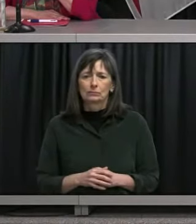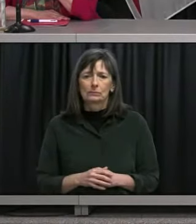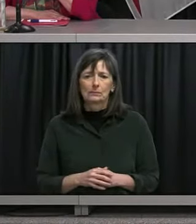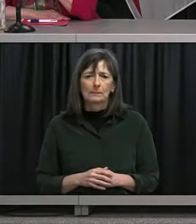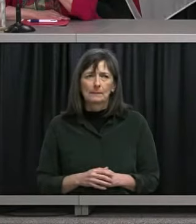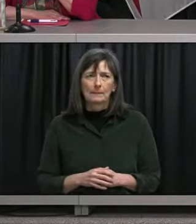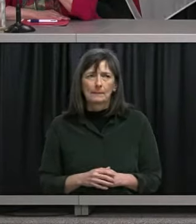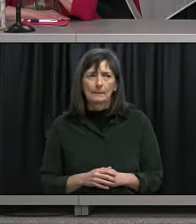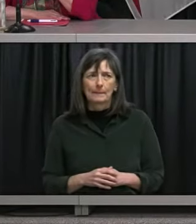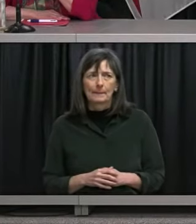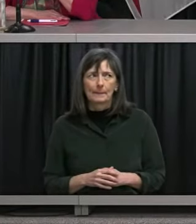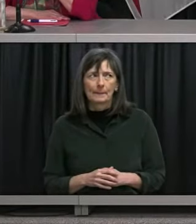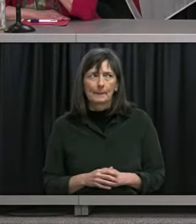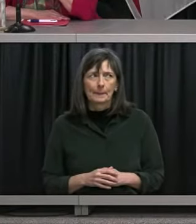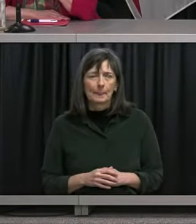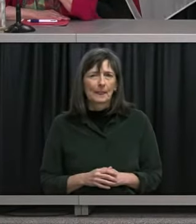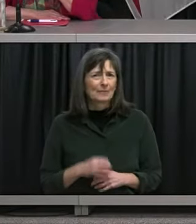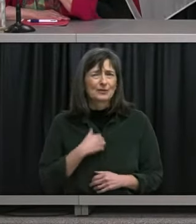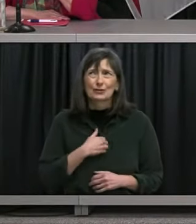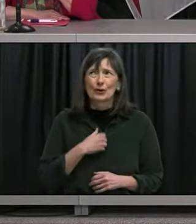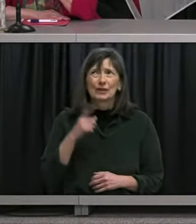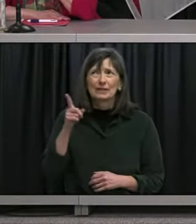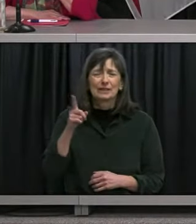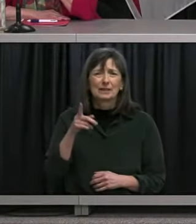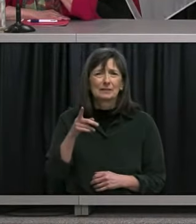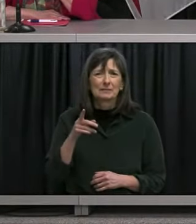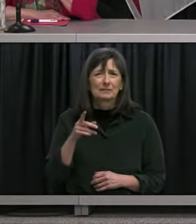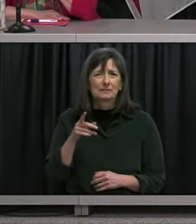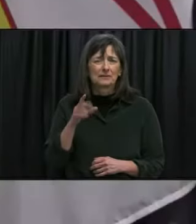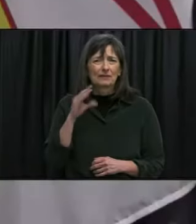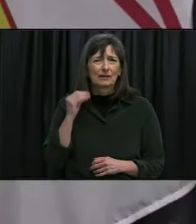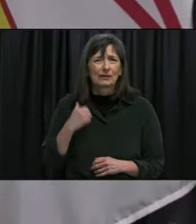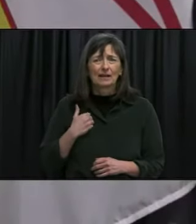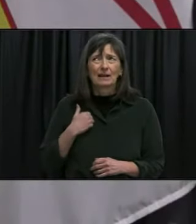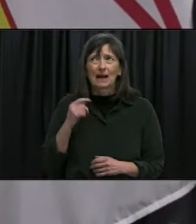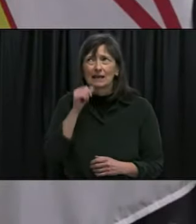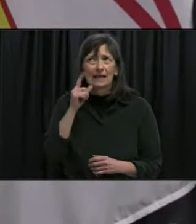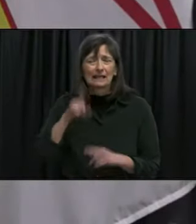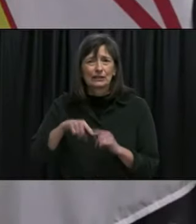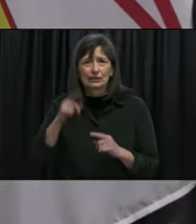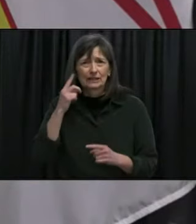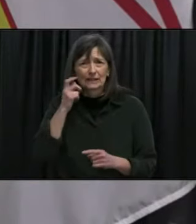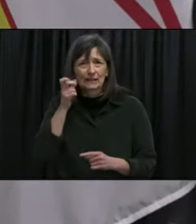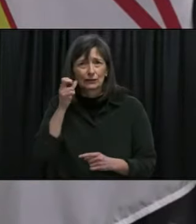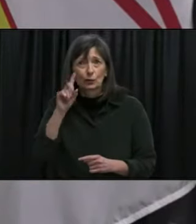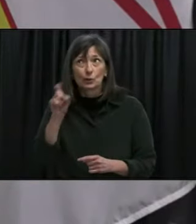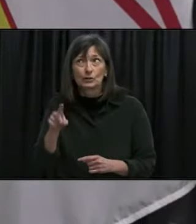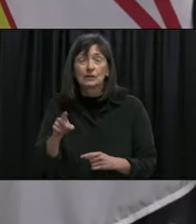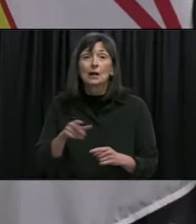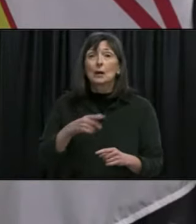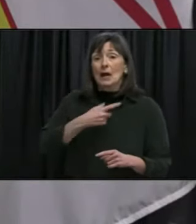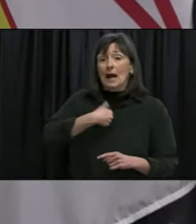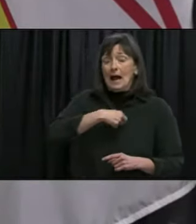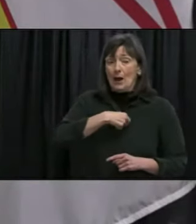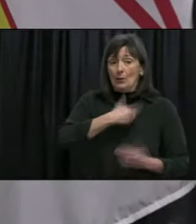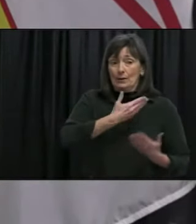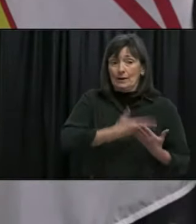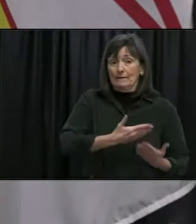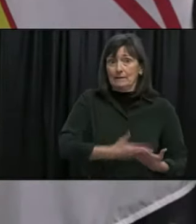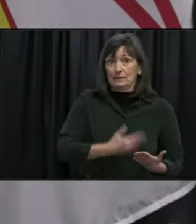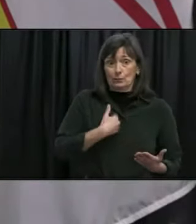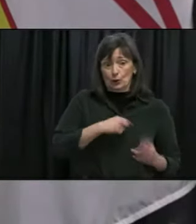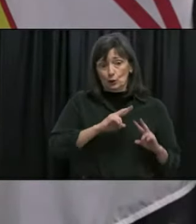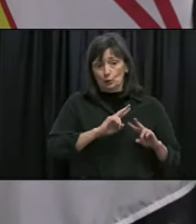sorry you broke up there Patrick but all the data that we used for the decision surrounding the election was publicly